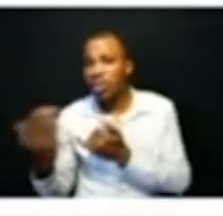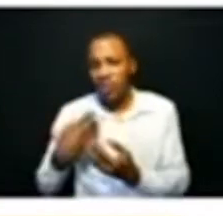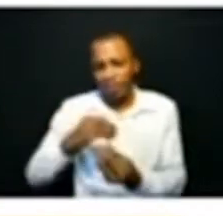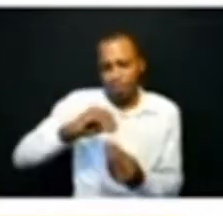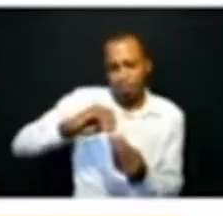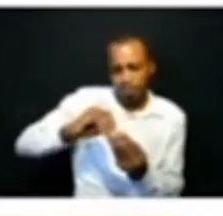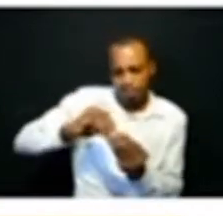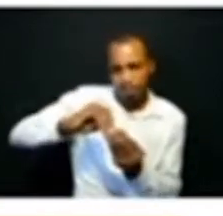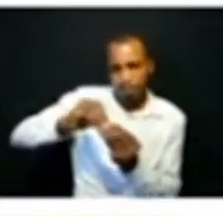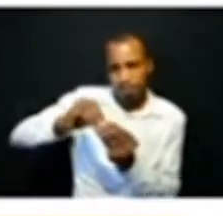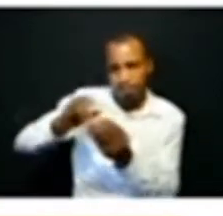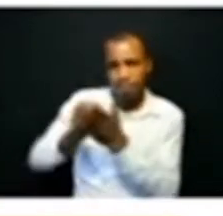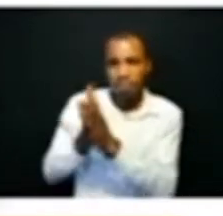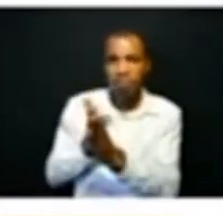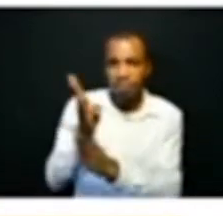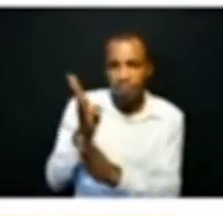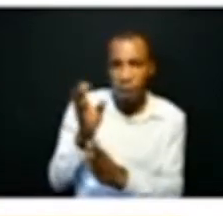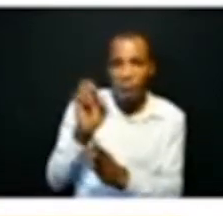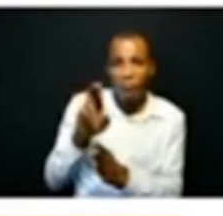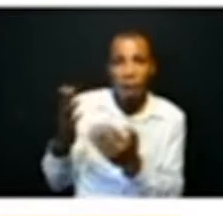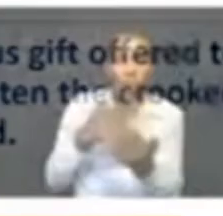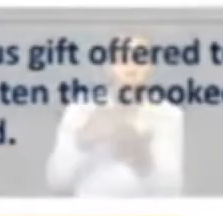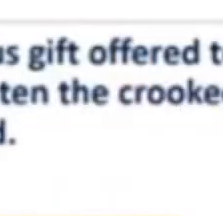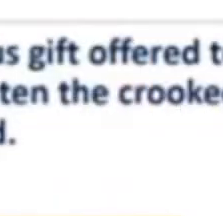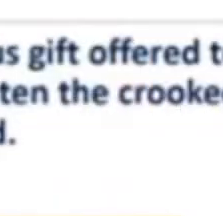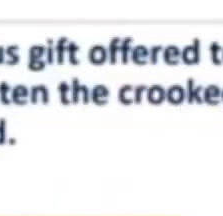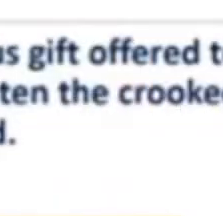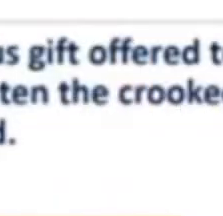and to finish the unfinished business